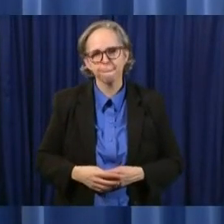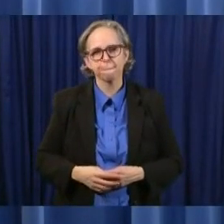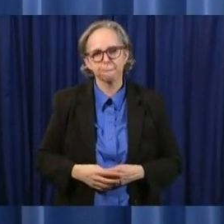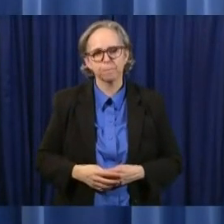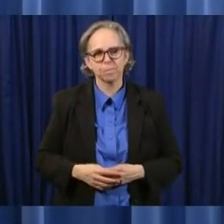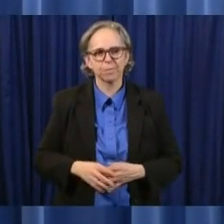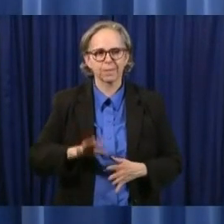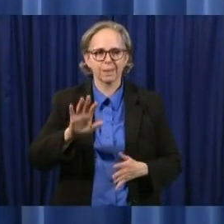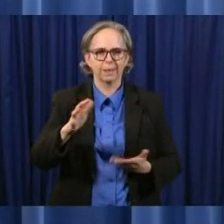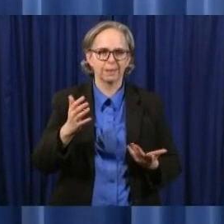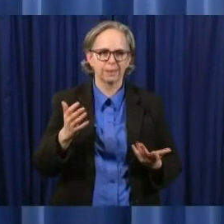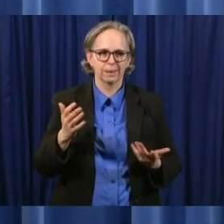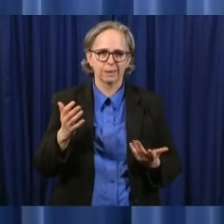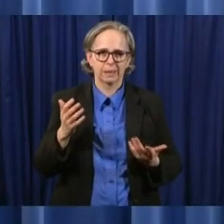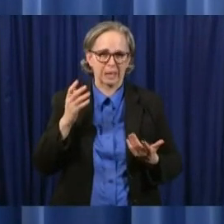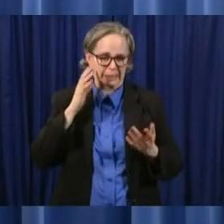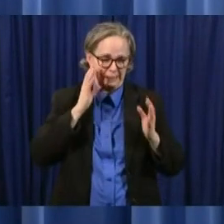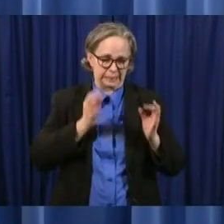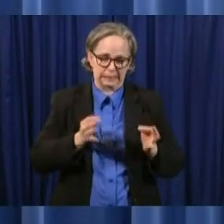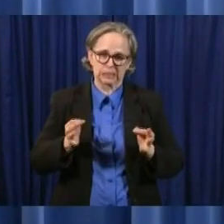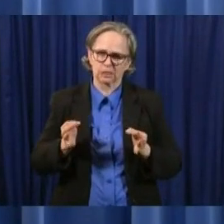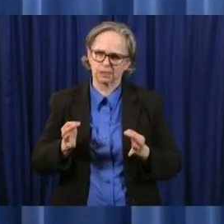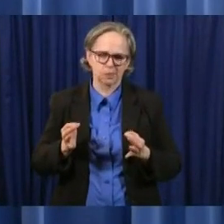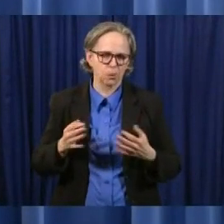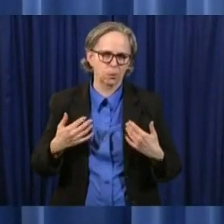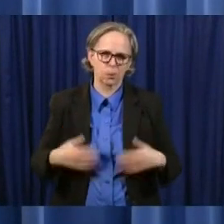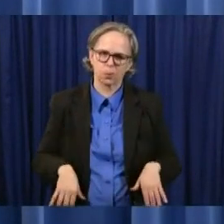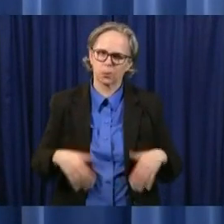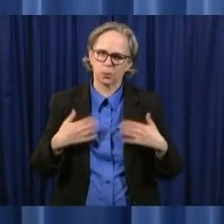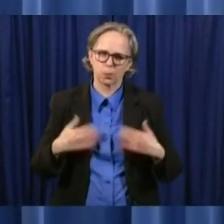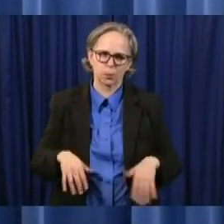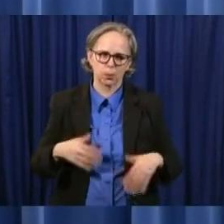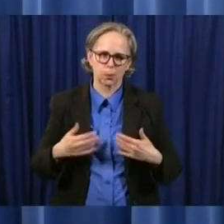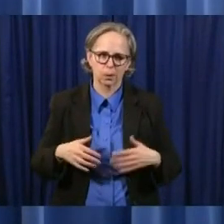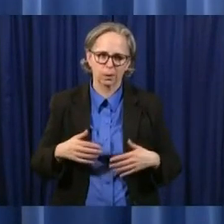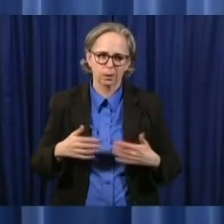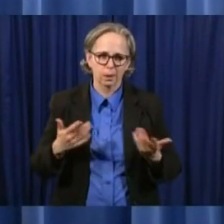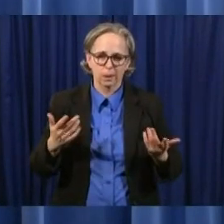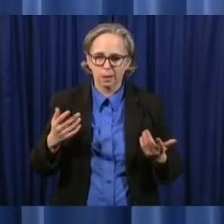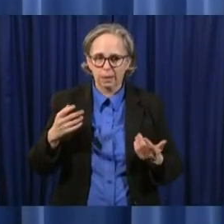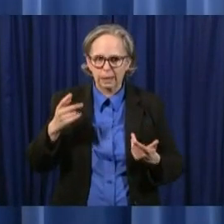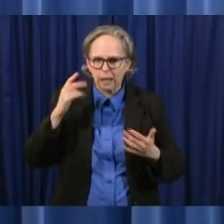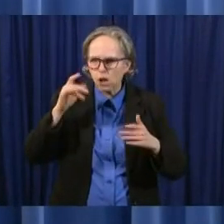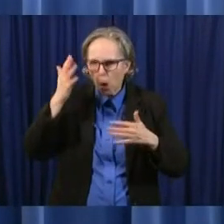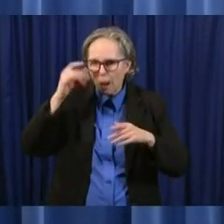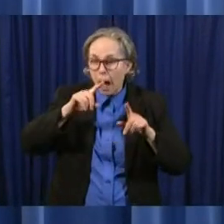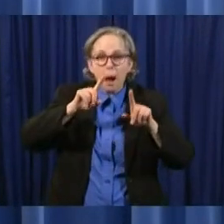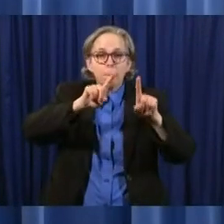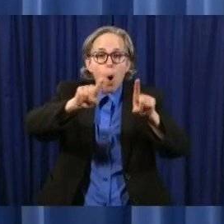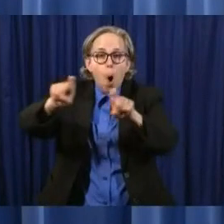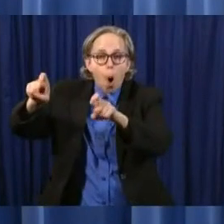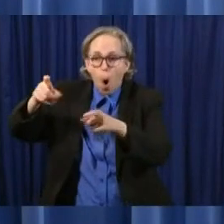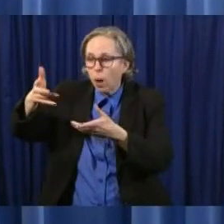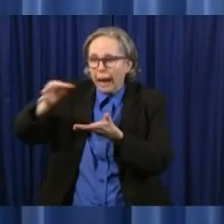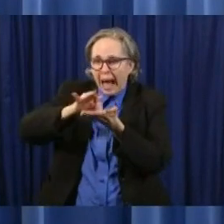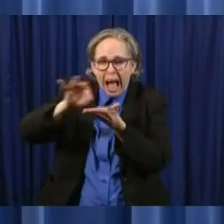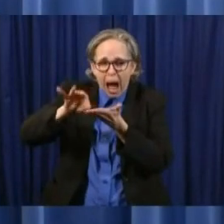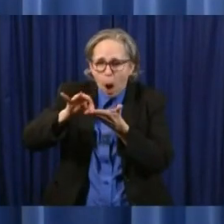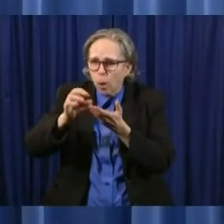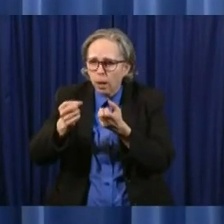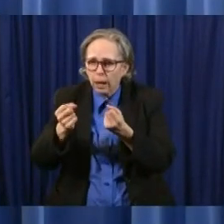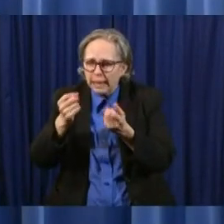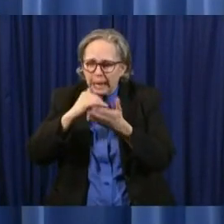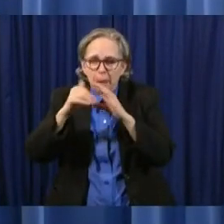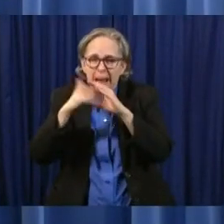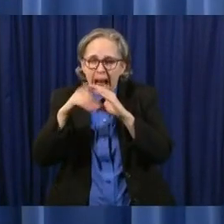we don't take a poll we don't see how many people send an email to me we don't see how many people call me